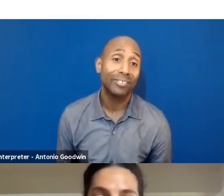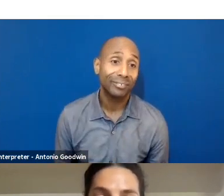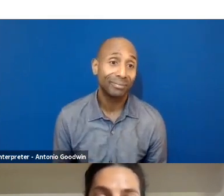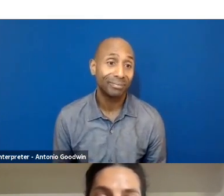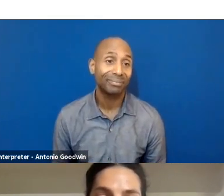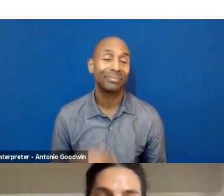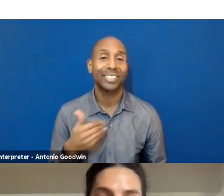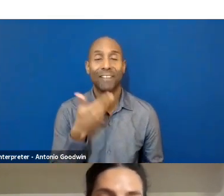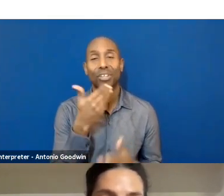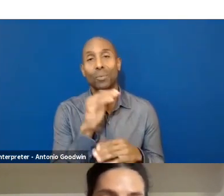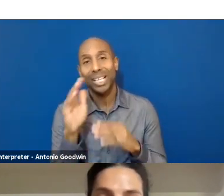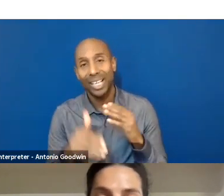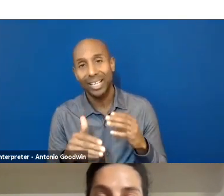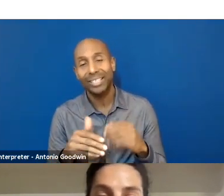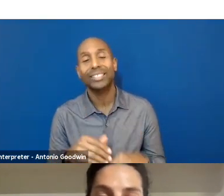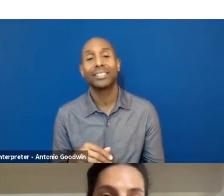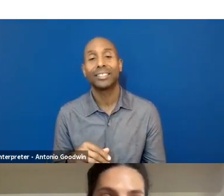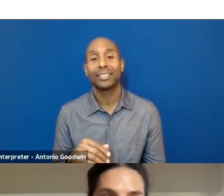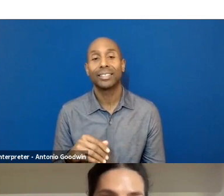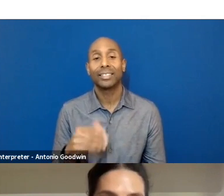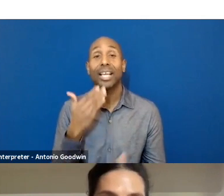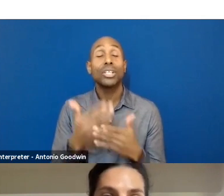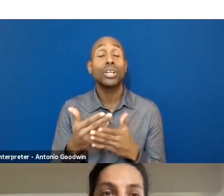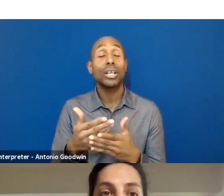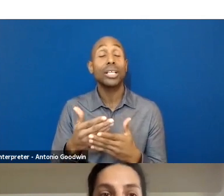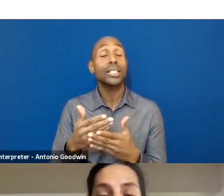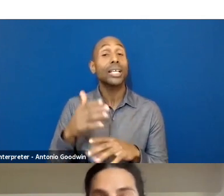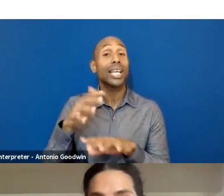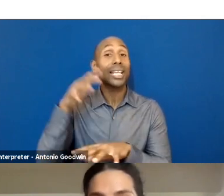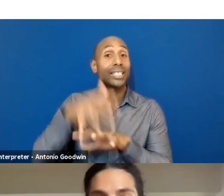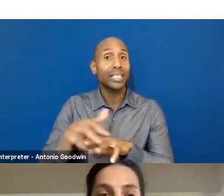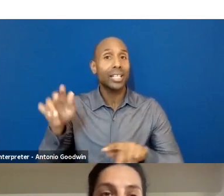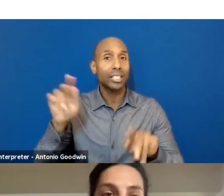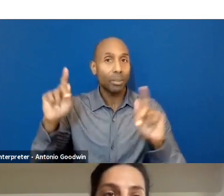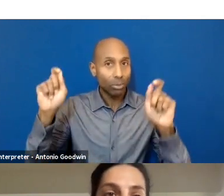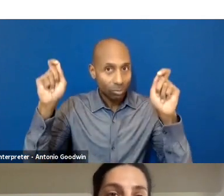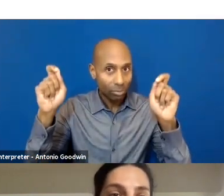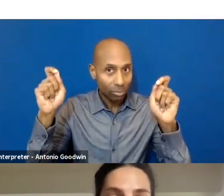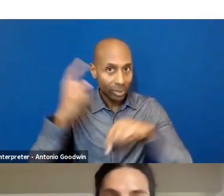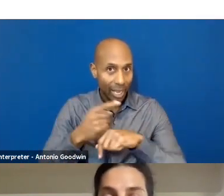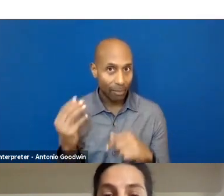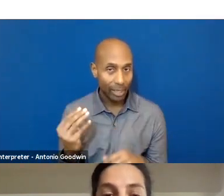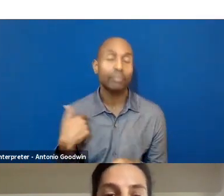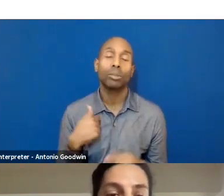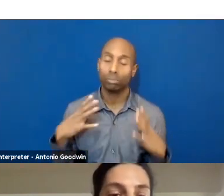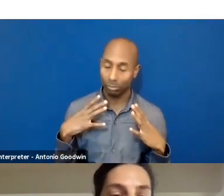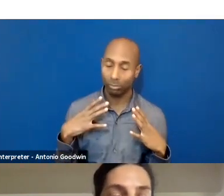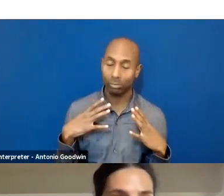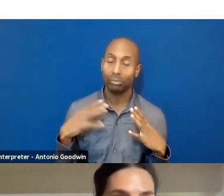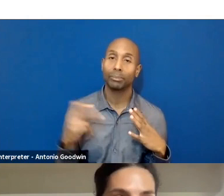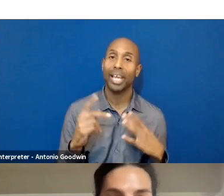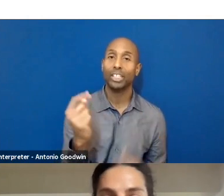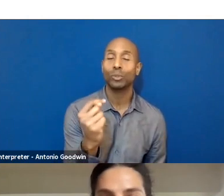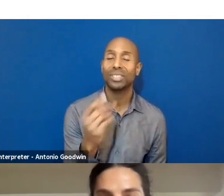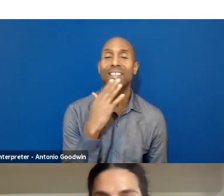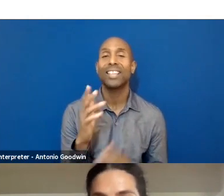a good Indigenous Peoples Day on Monday. We will be off and we'll come back on Tuesday.